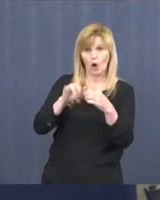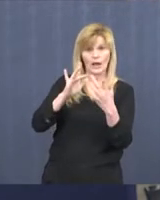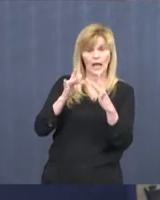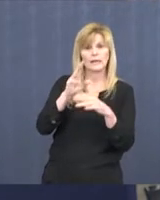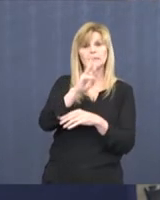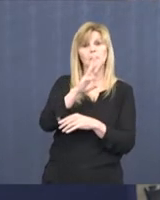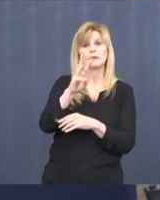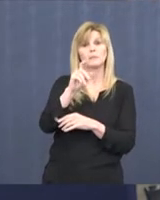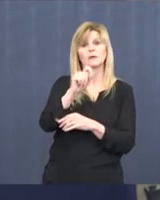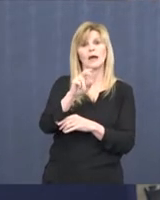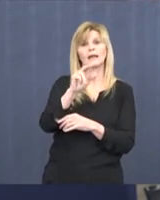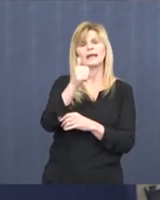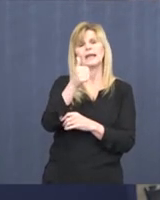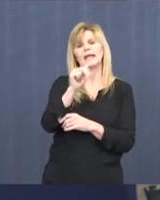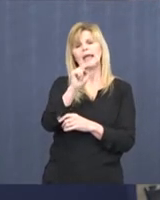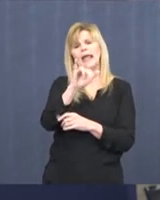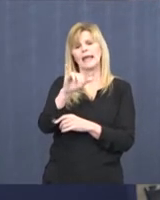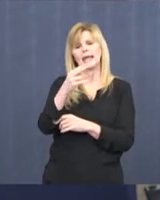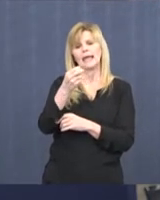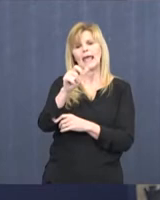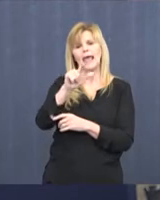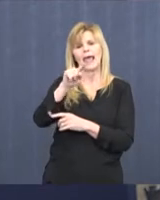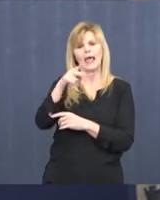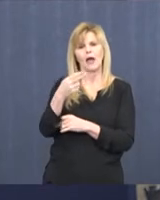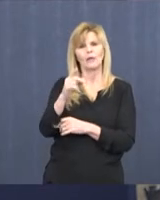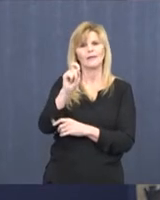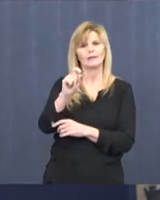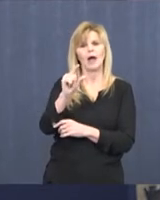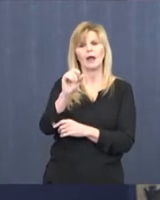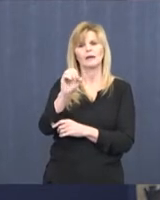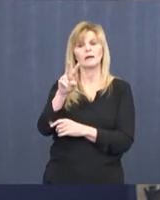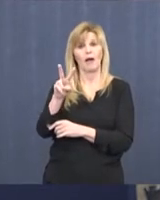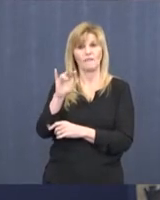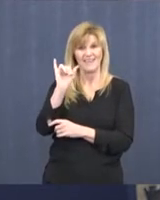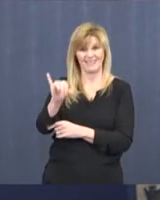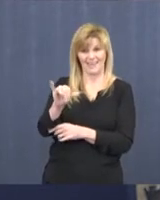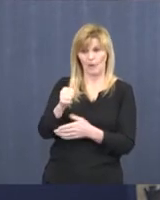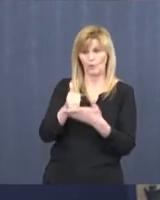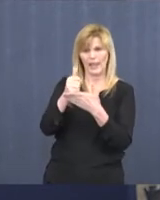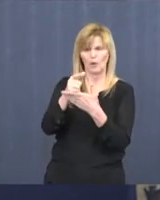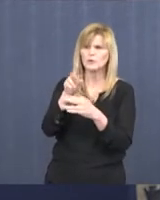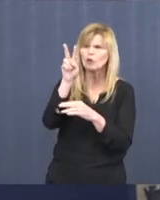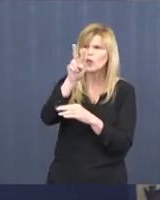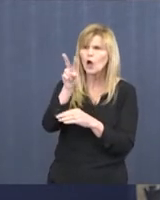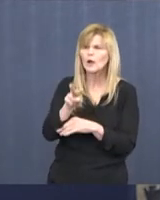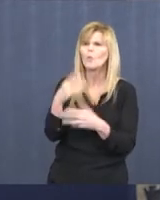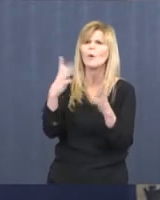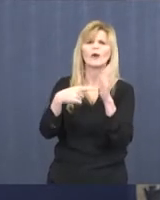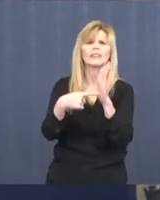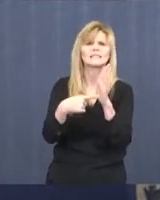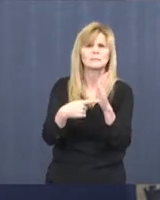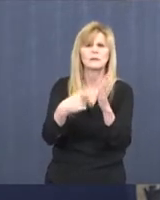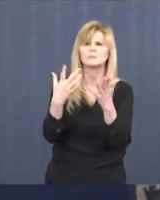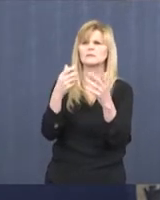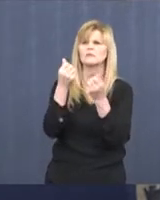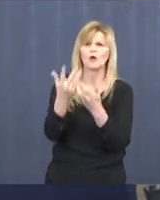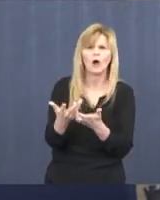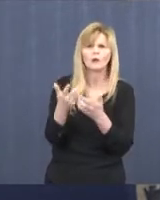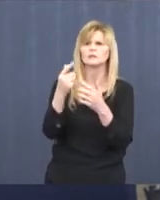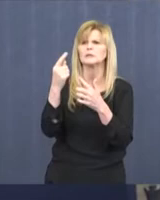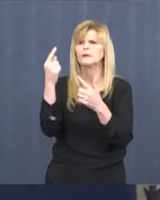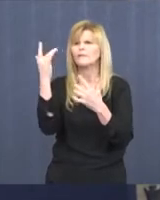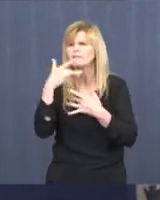www.ndhealth.gov. And that will help people determine are their symptoms indicative